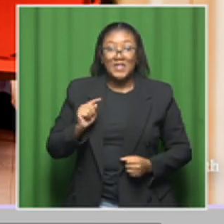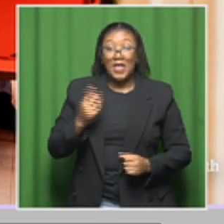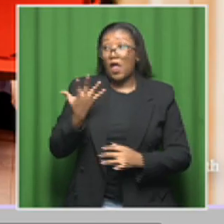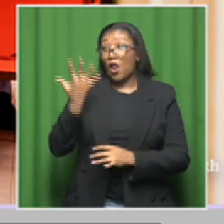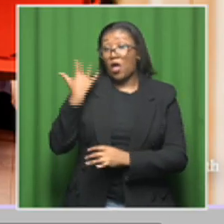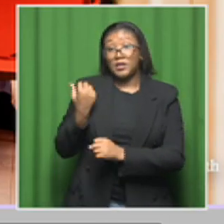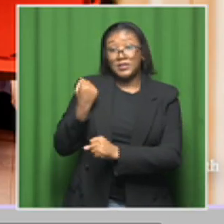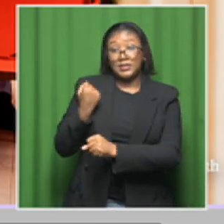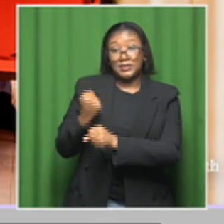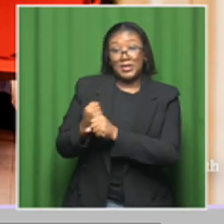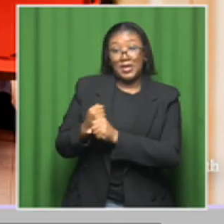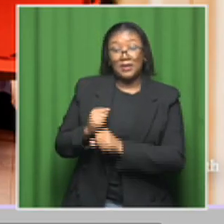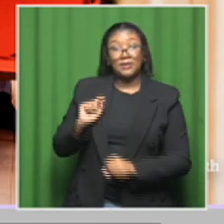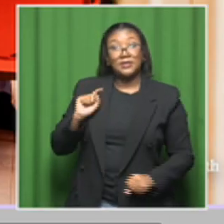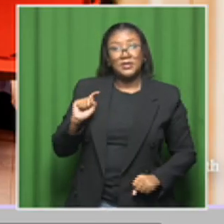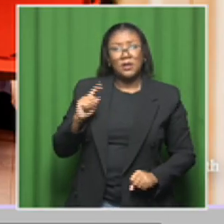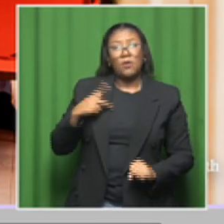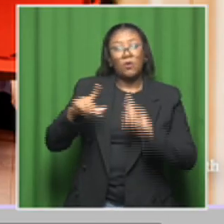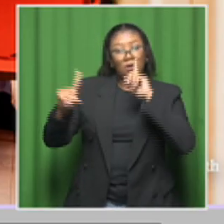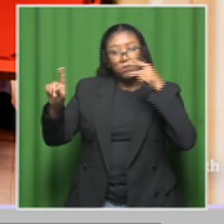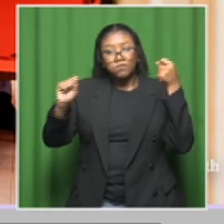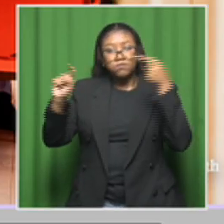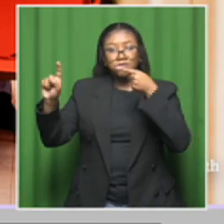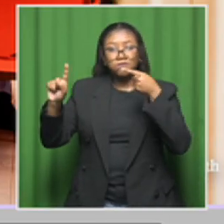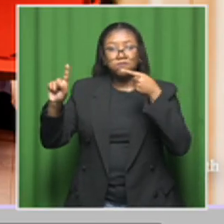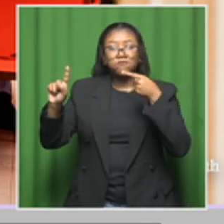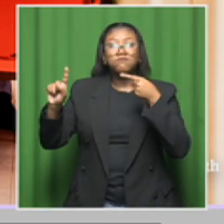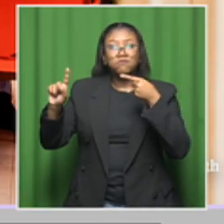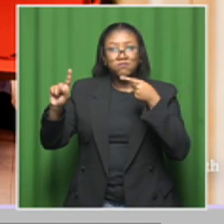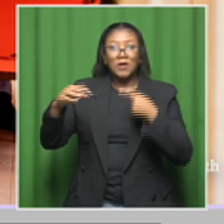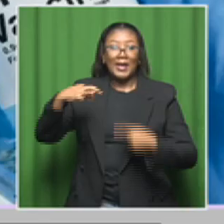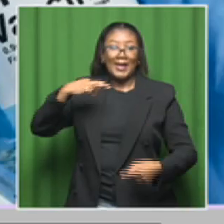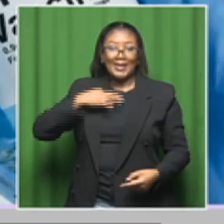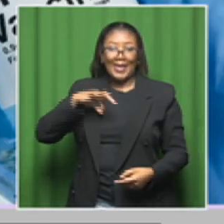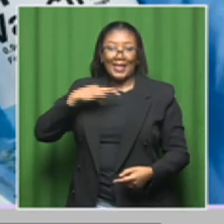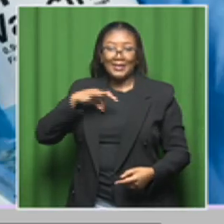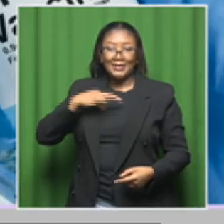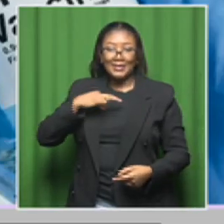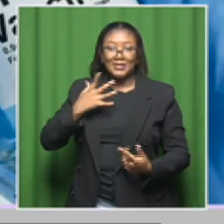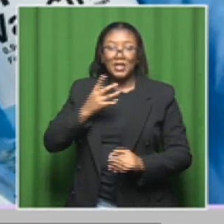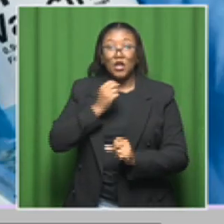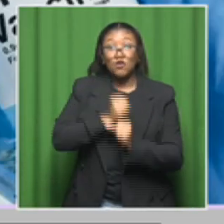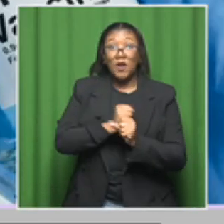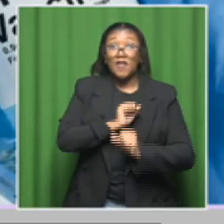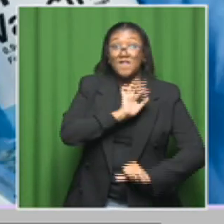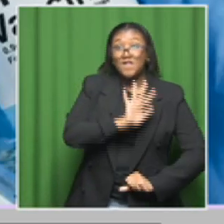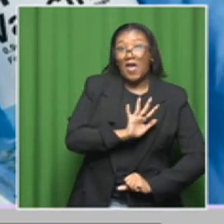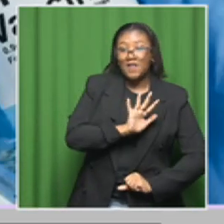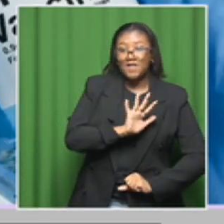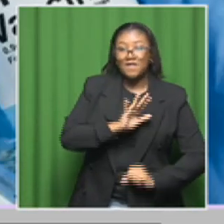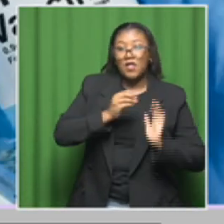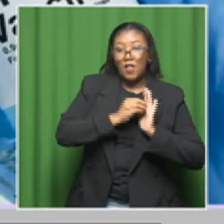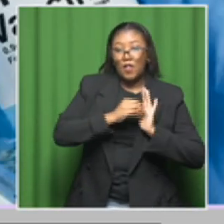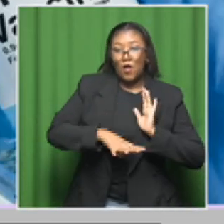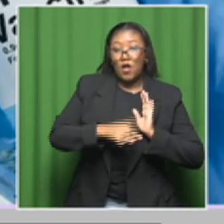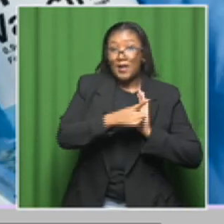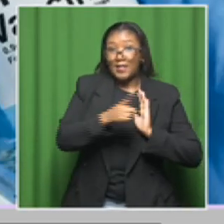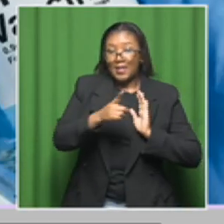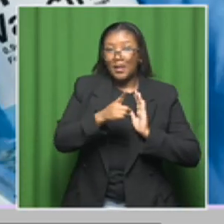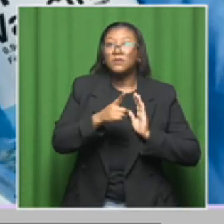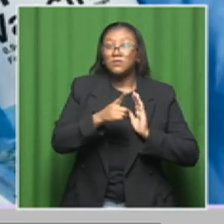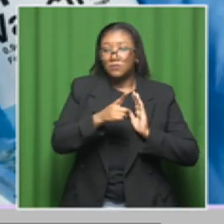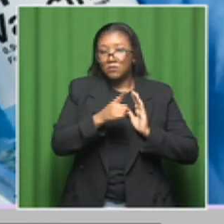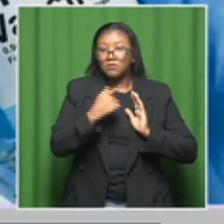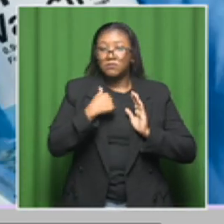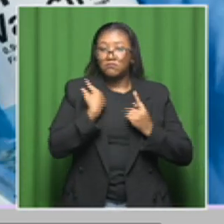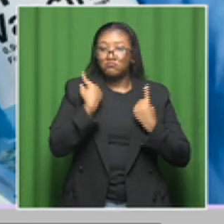we always targeted girls, currently grade 5 girls, girl learners, in our